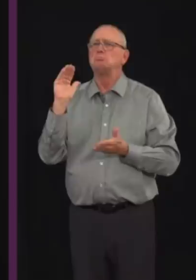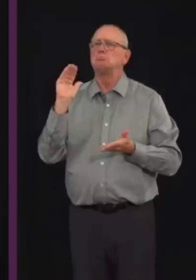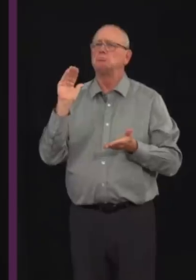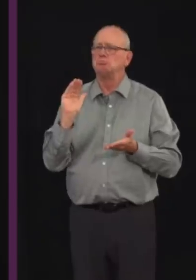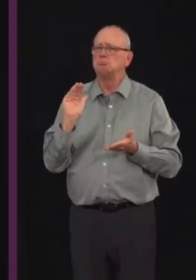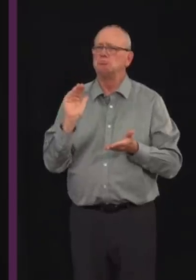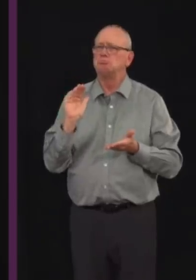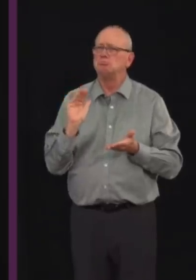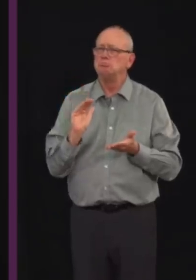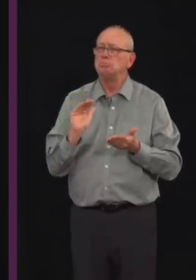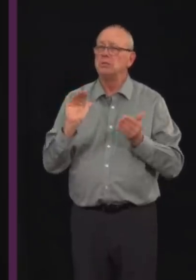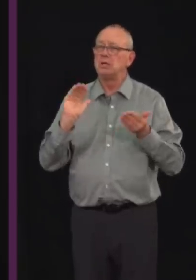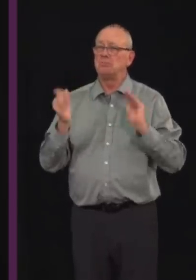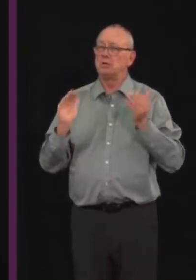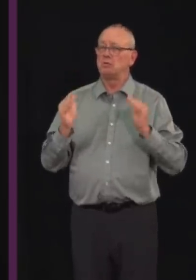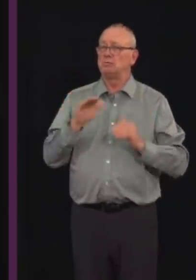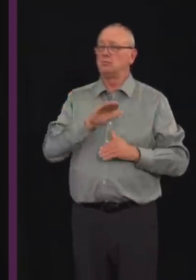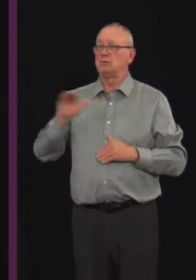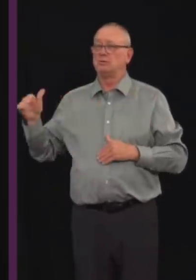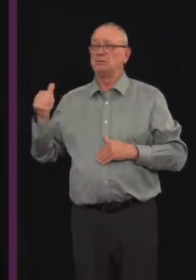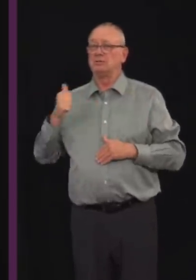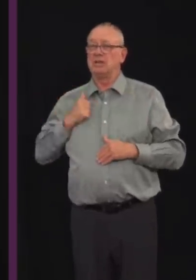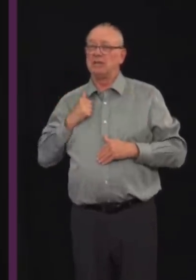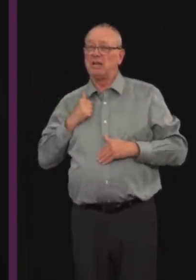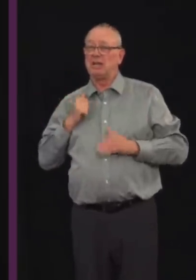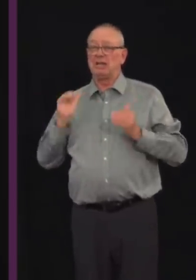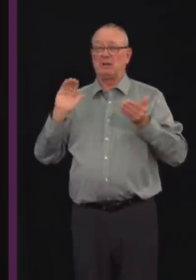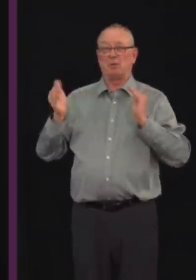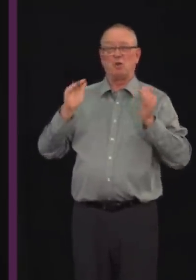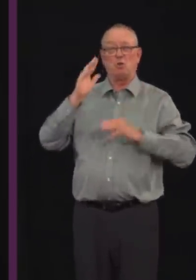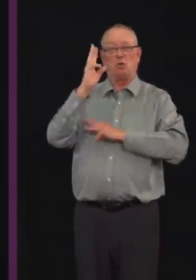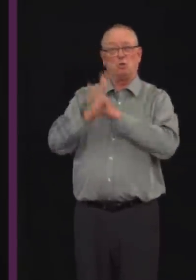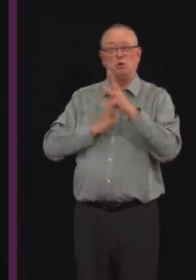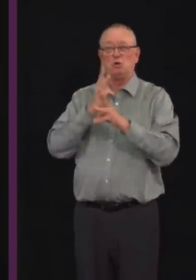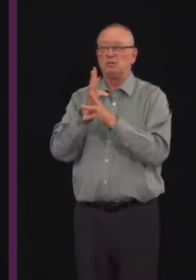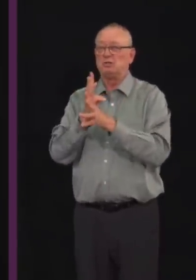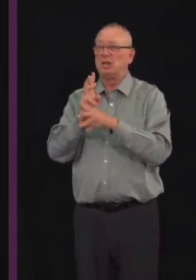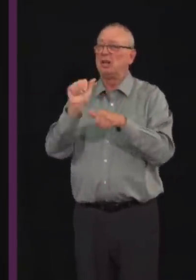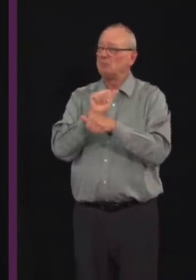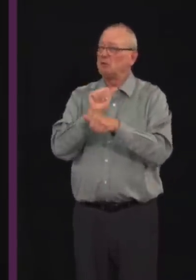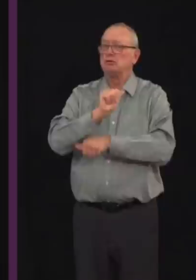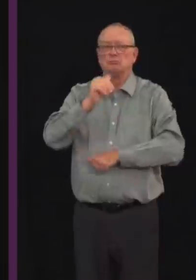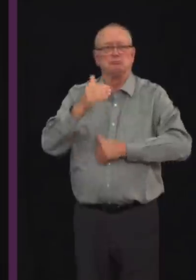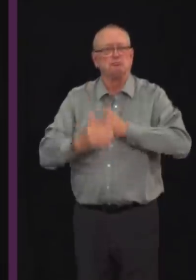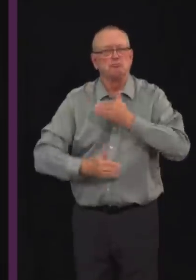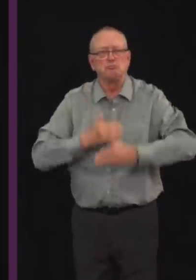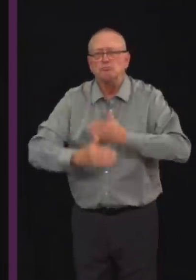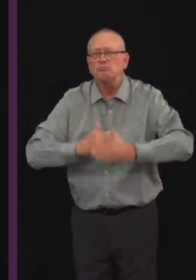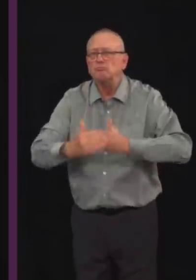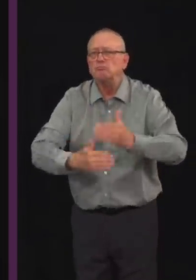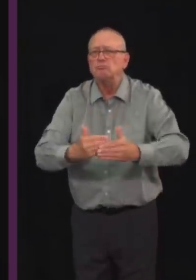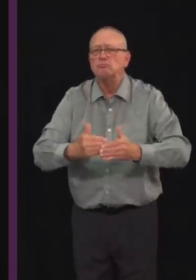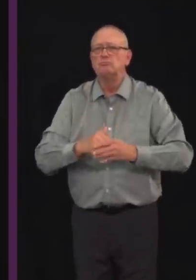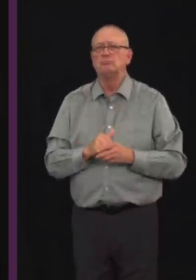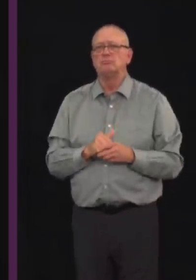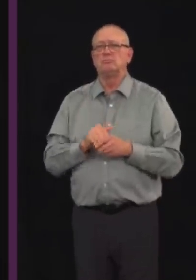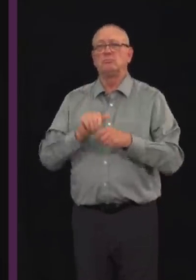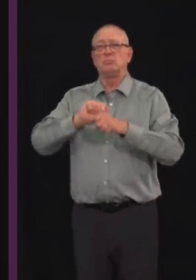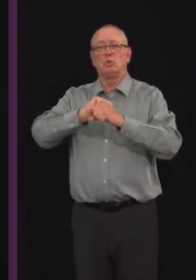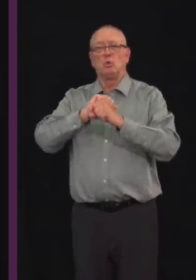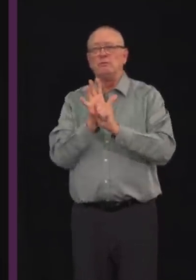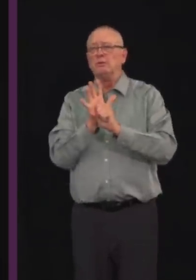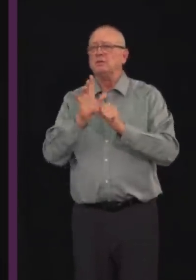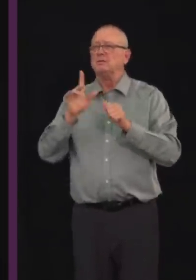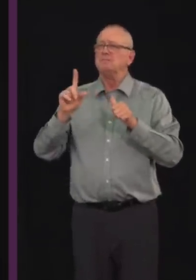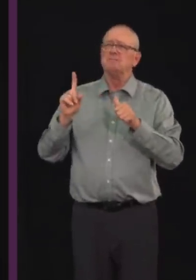Democratic world. Our first case of COVID infection was recorded on March the 5th. A state of public health emergency